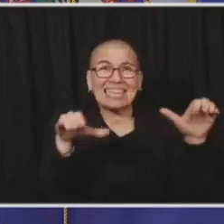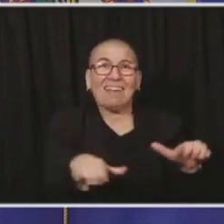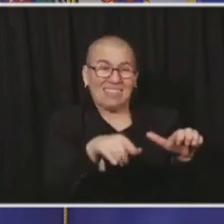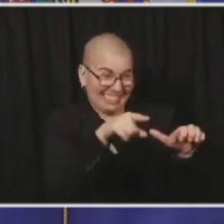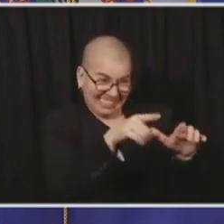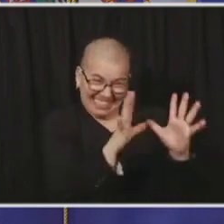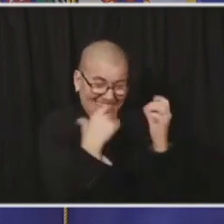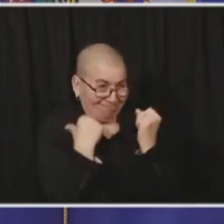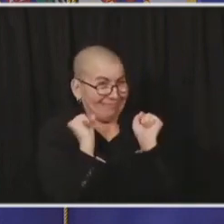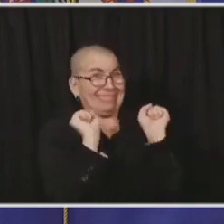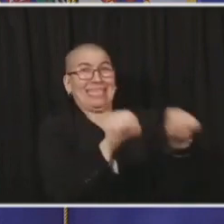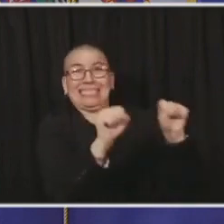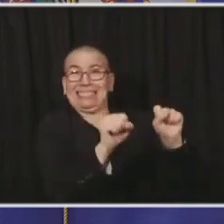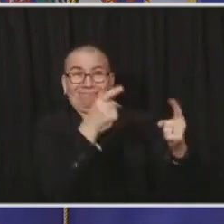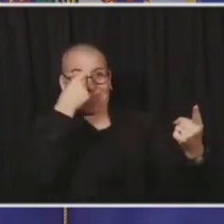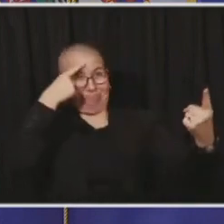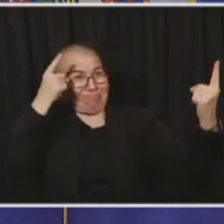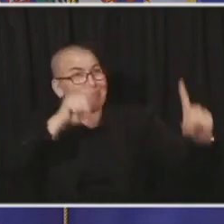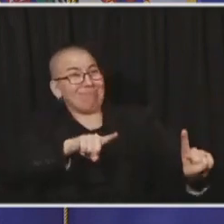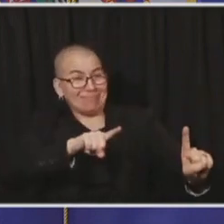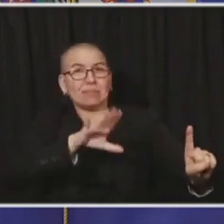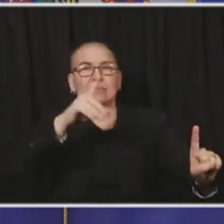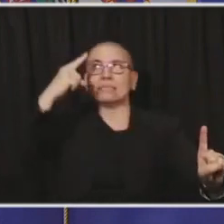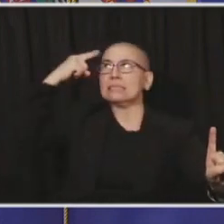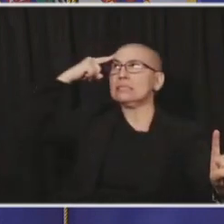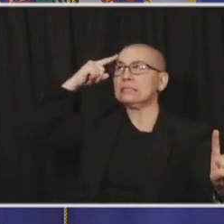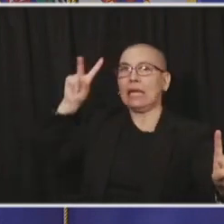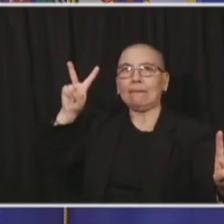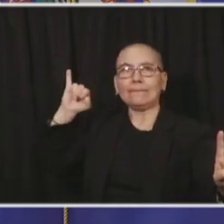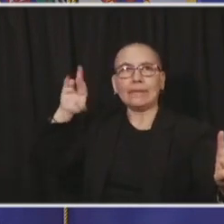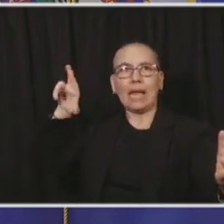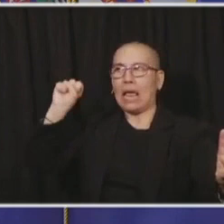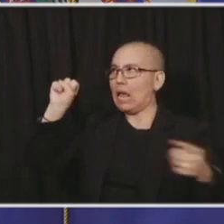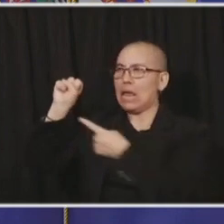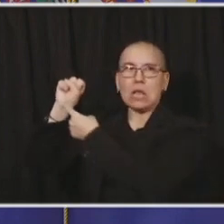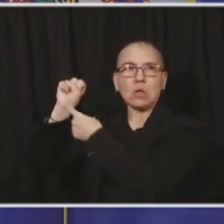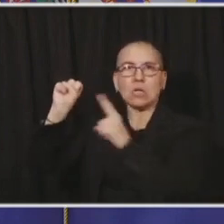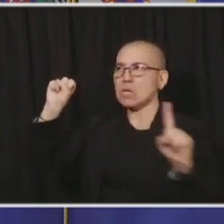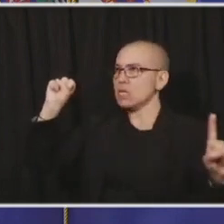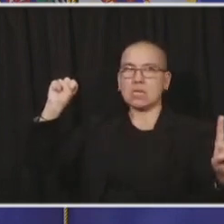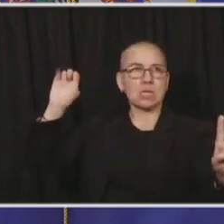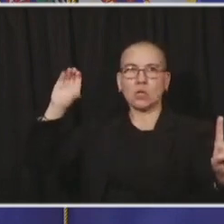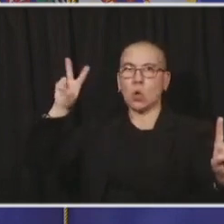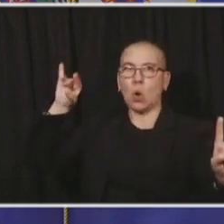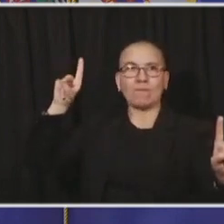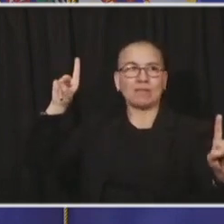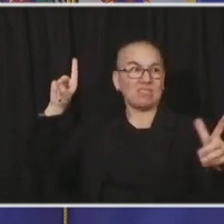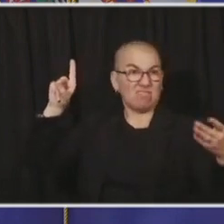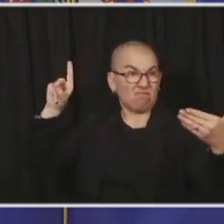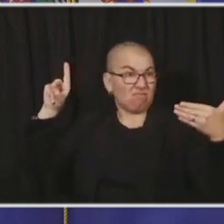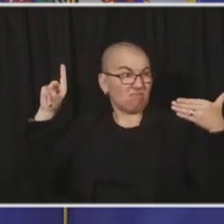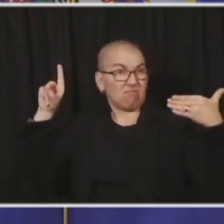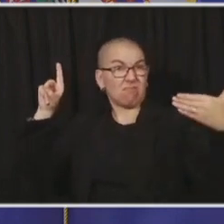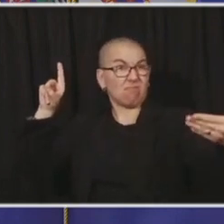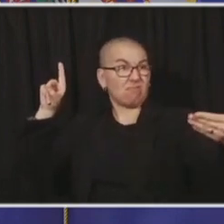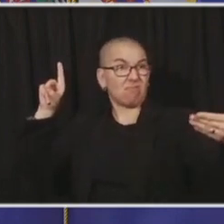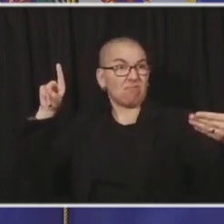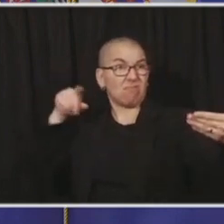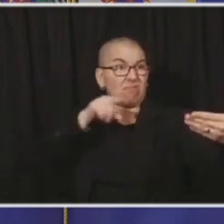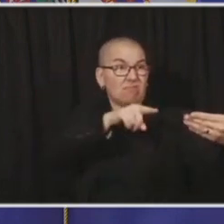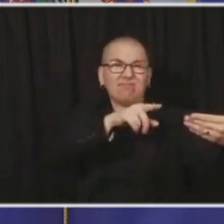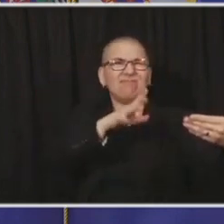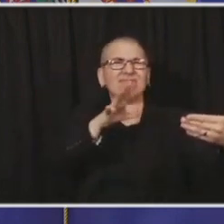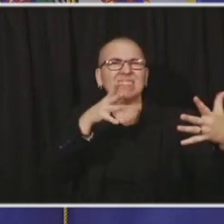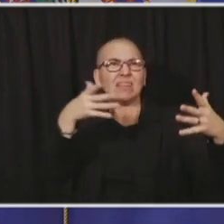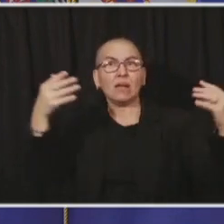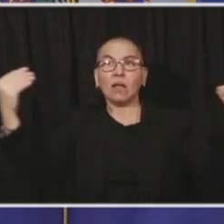is, if we're in an activity that puts people who aren't in the same family in close indoor proximity to one another for